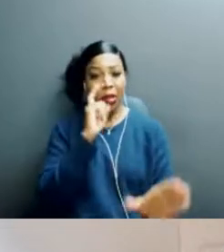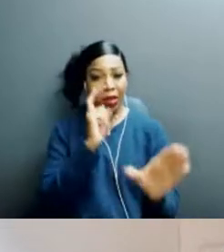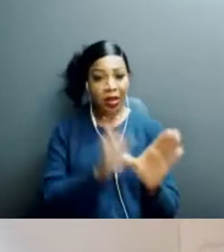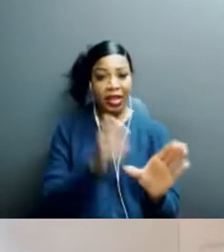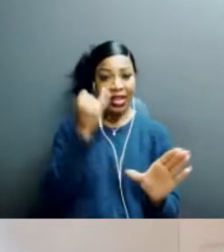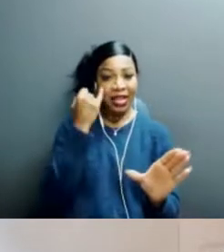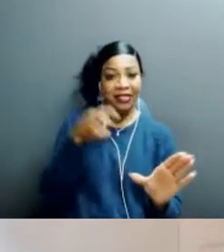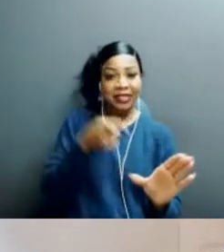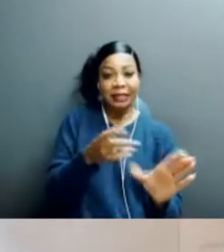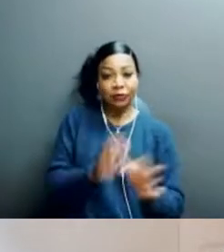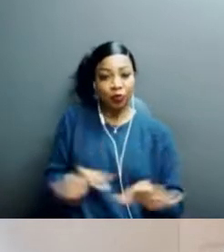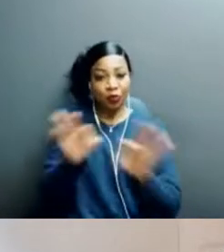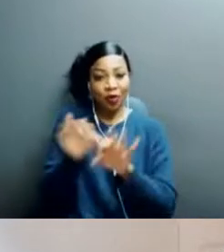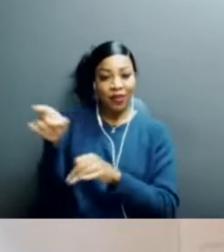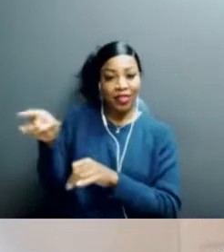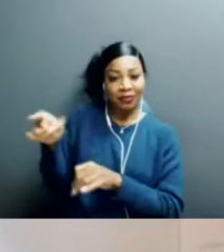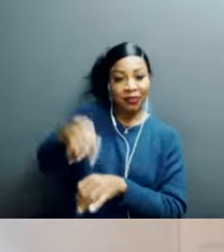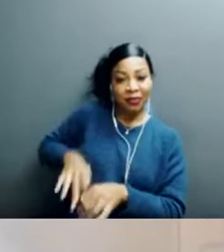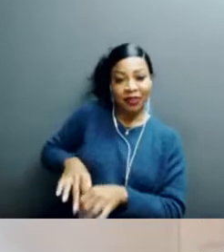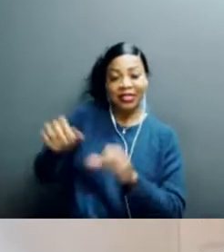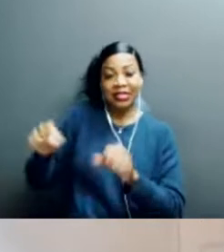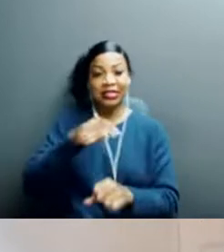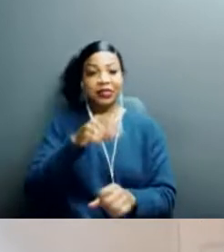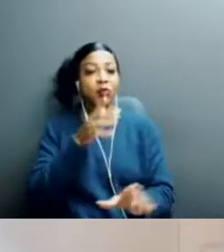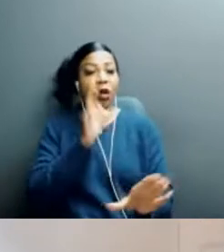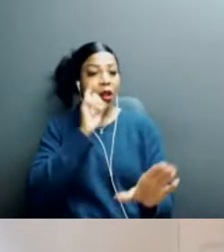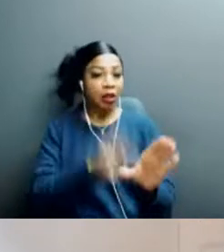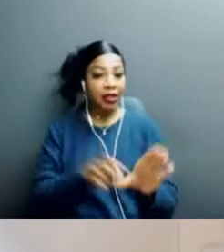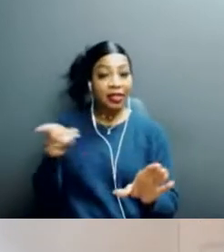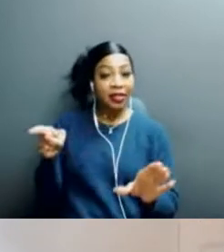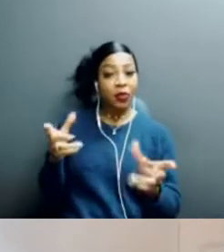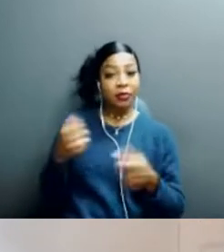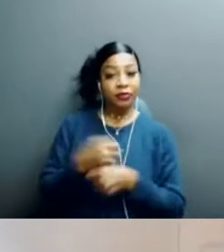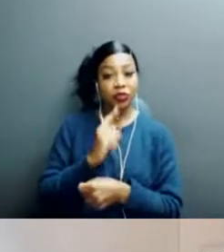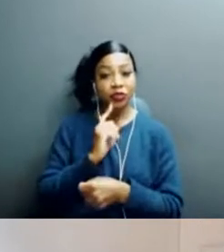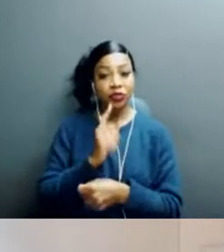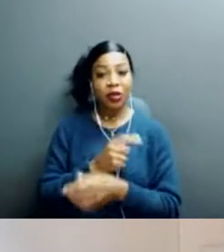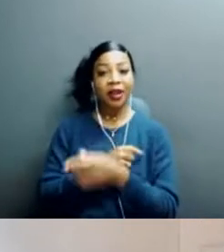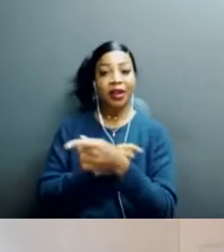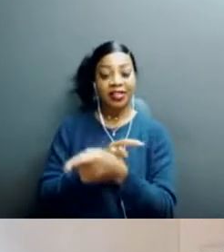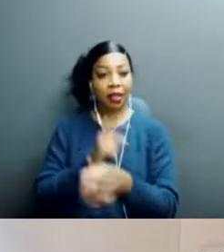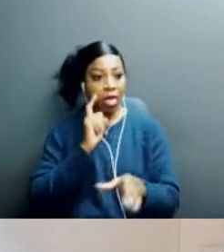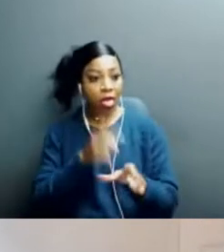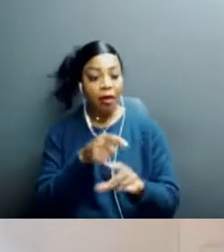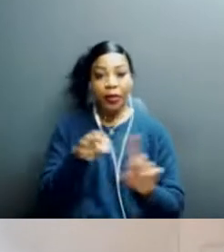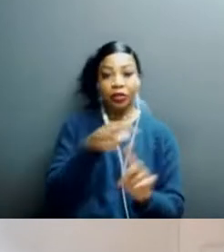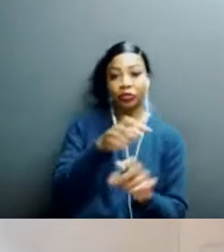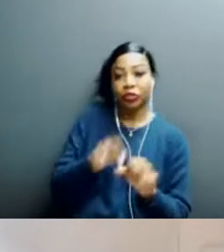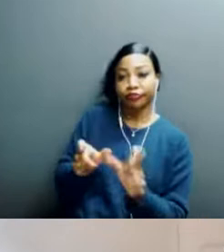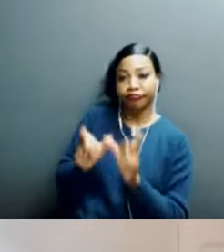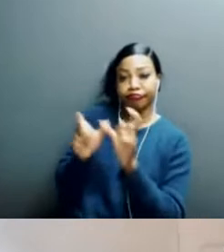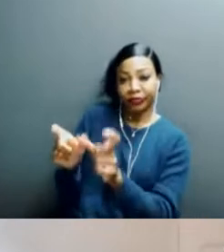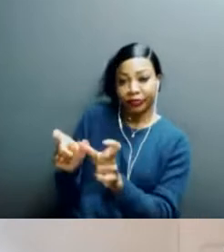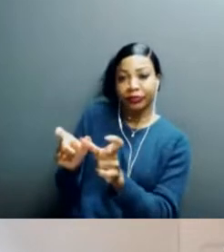organization. And then, yes, they could be targeted and they want to make sure that they have, uh, put certain measures in place, uh, to protect themselves